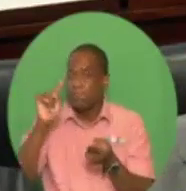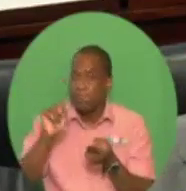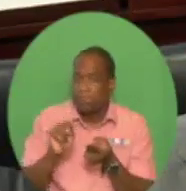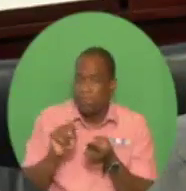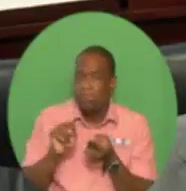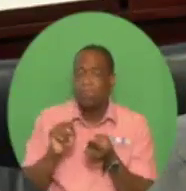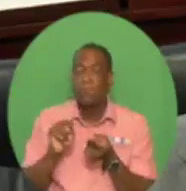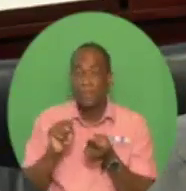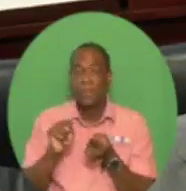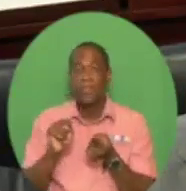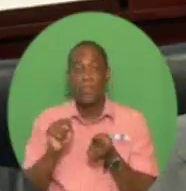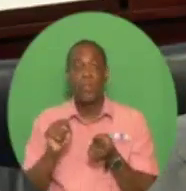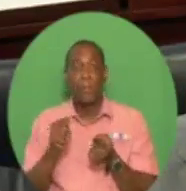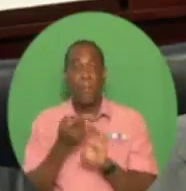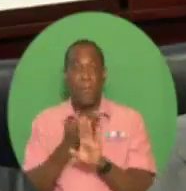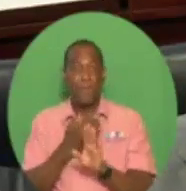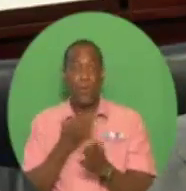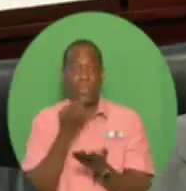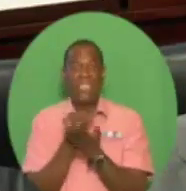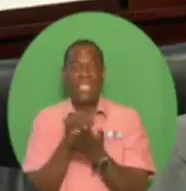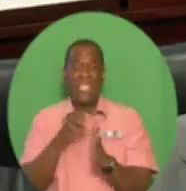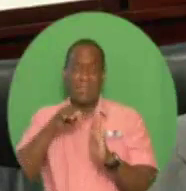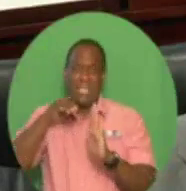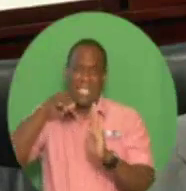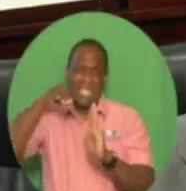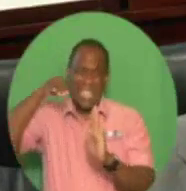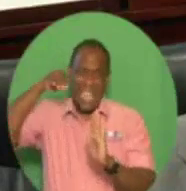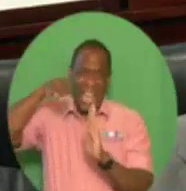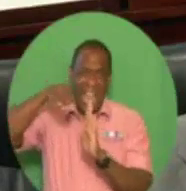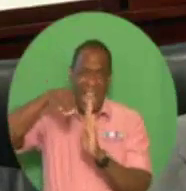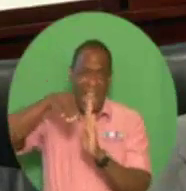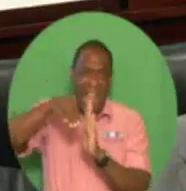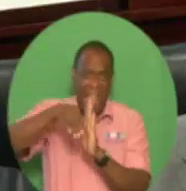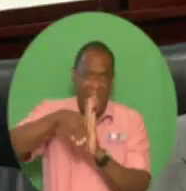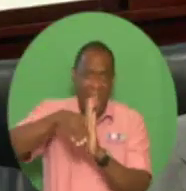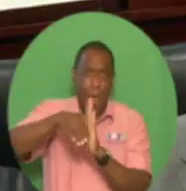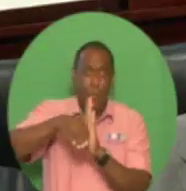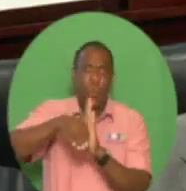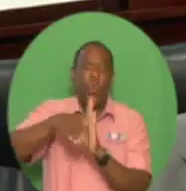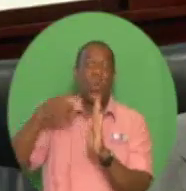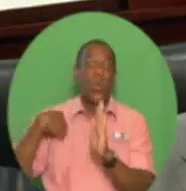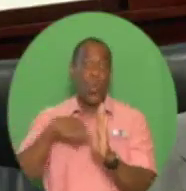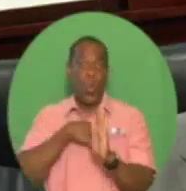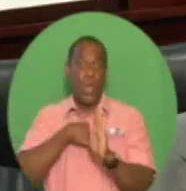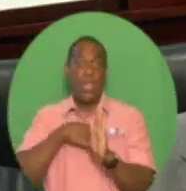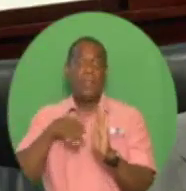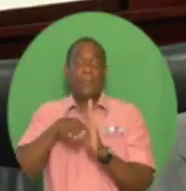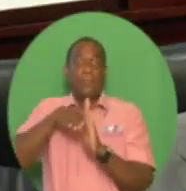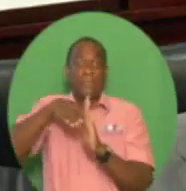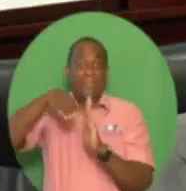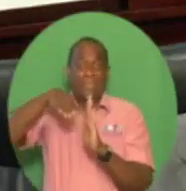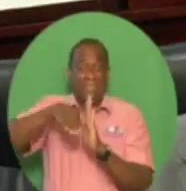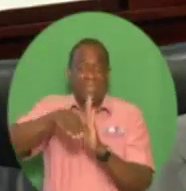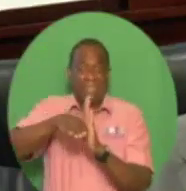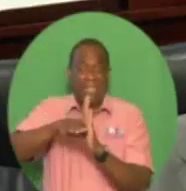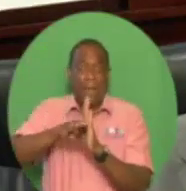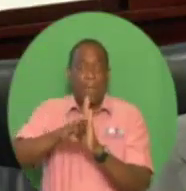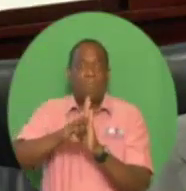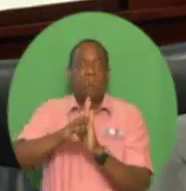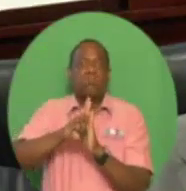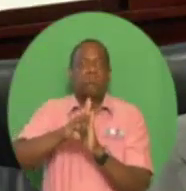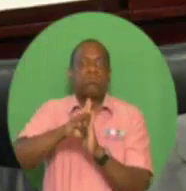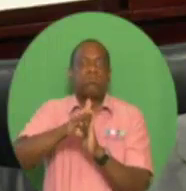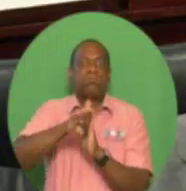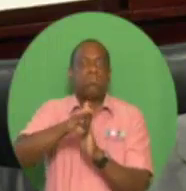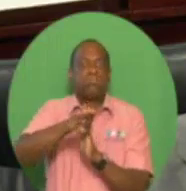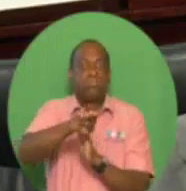in the economy. And in so doing, we have ensured that the welfare and the standard of living of our citizens are not unduly impaired.